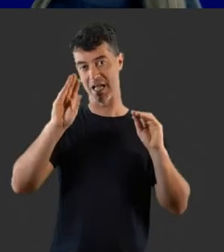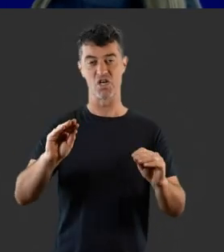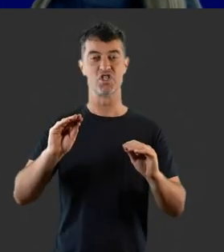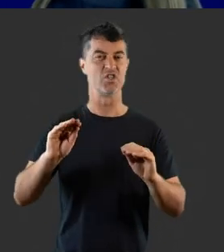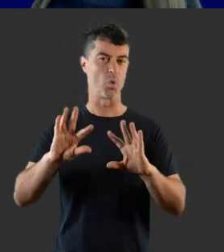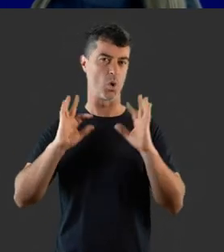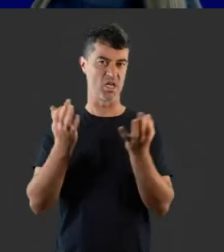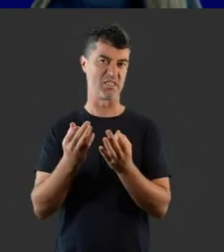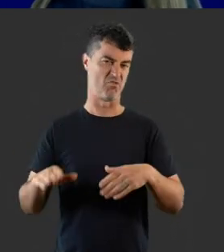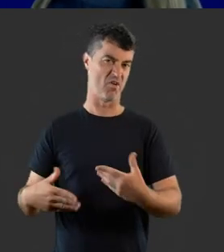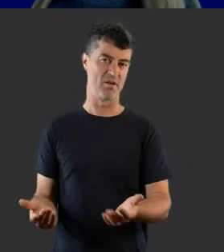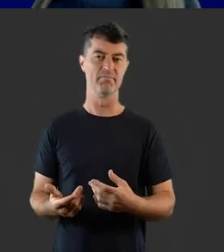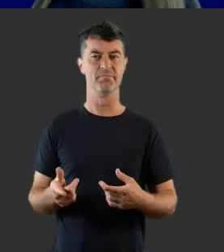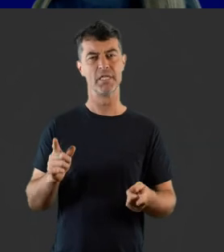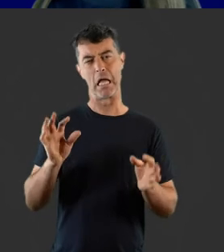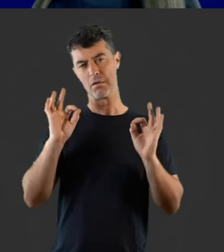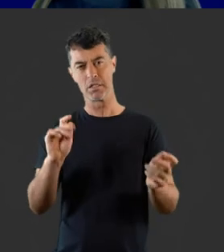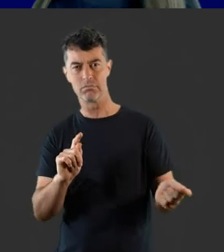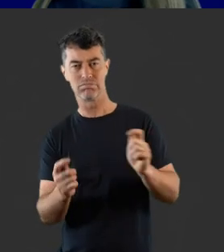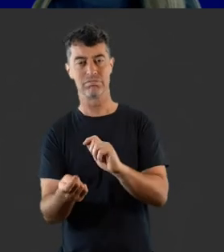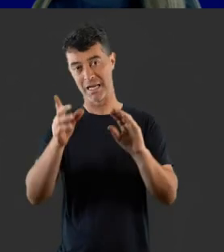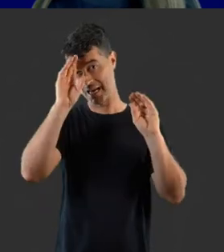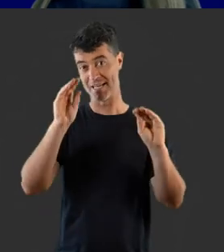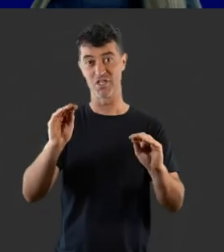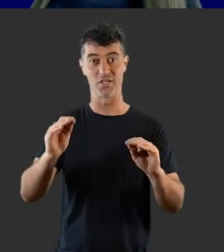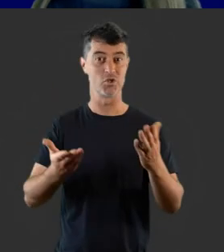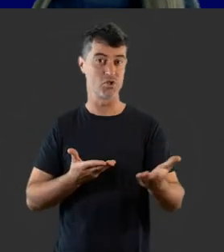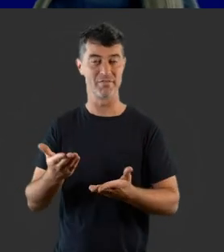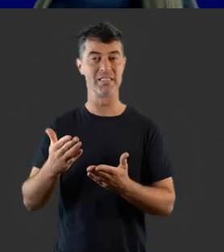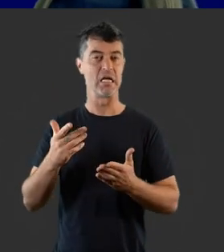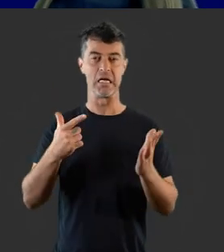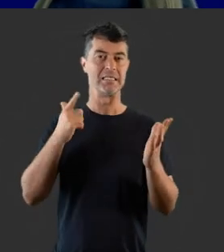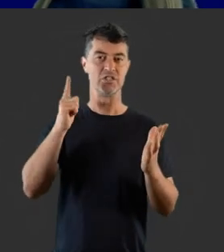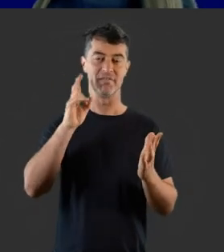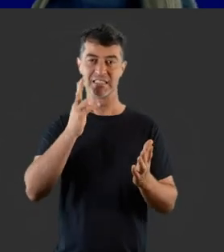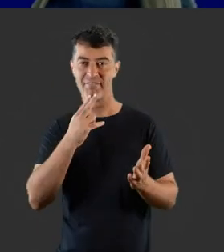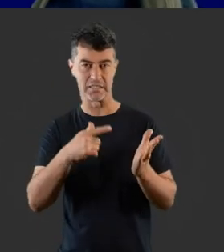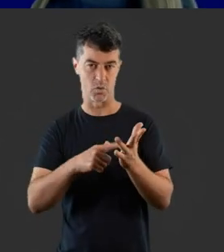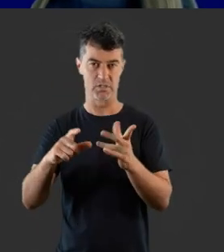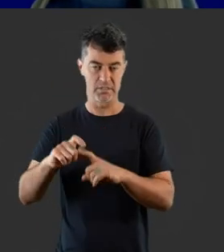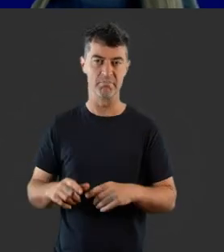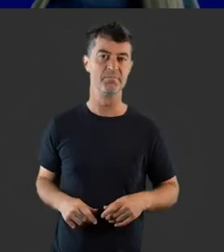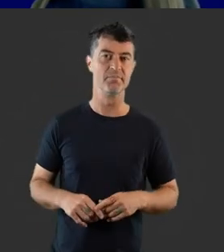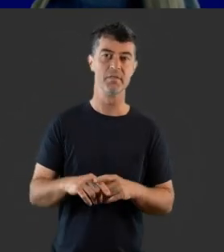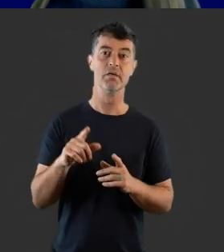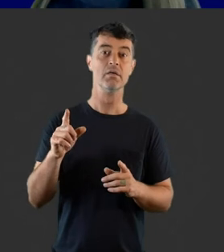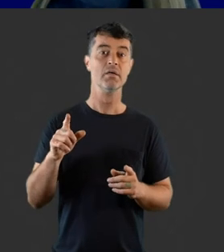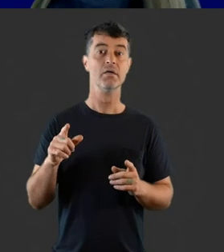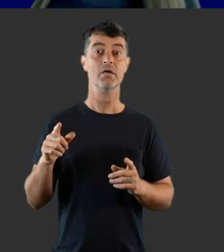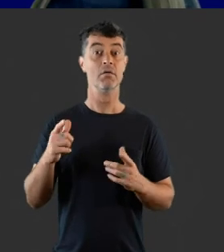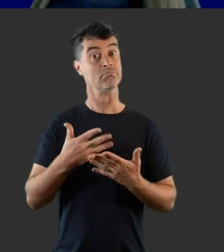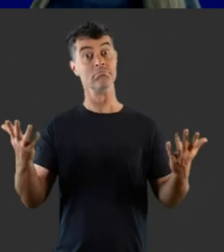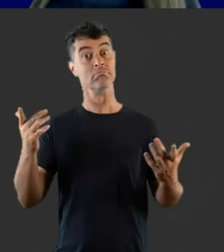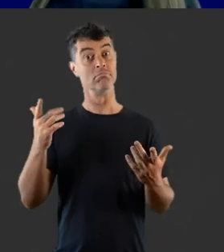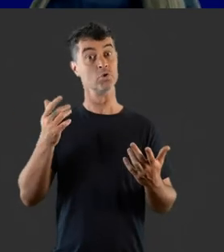some therapy services and some educational providers. tailored educational services provide teachers of the deaf.